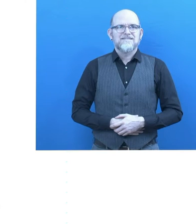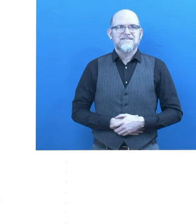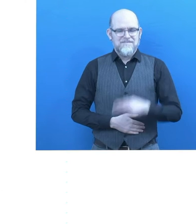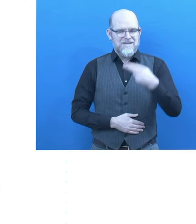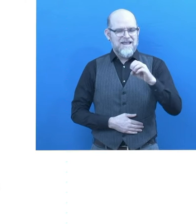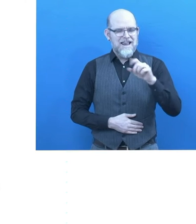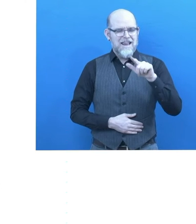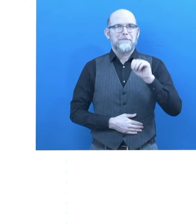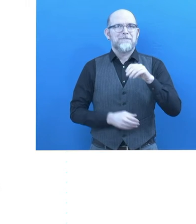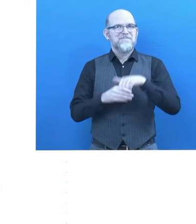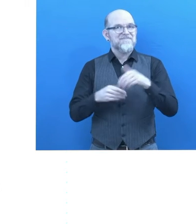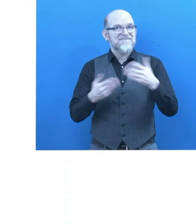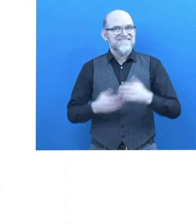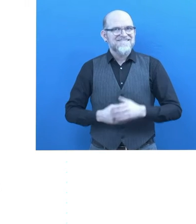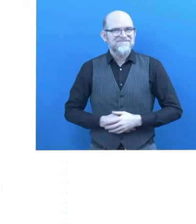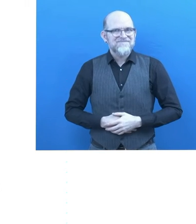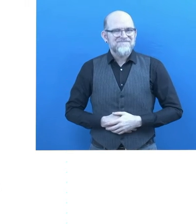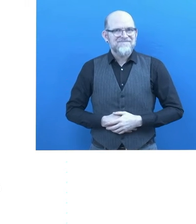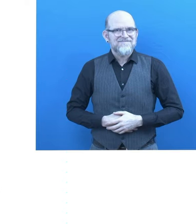What is Helm about?